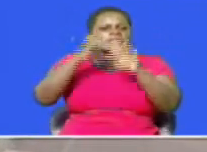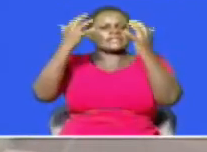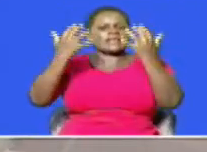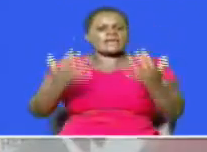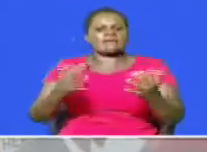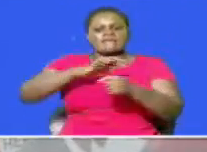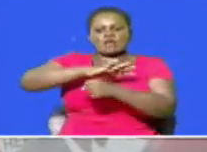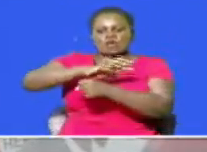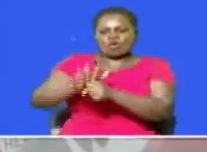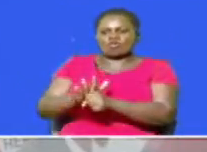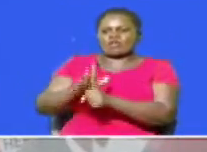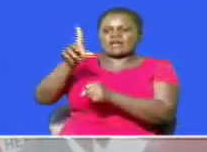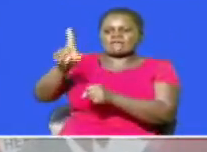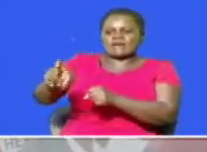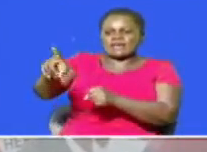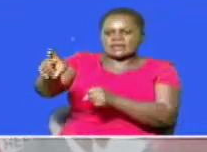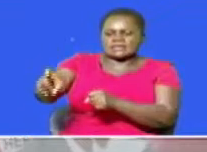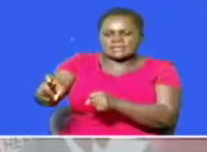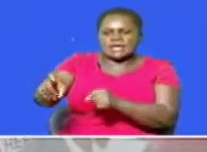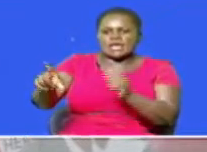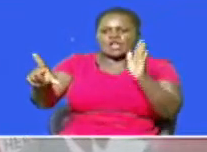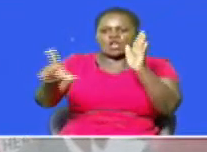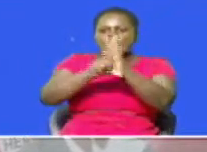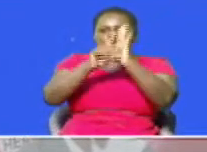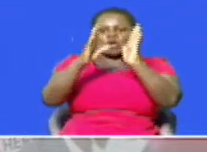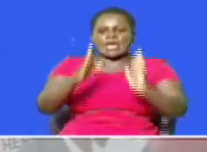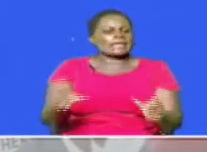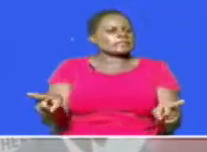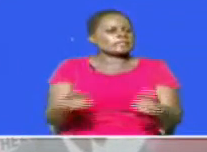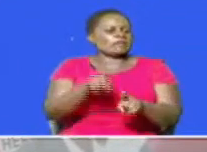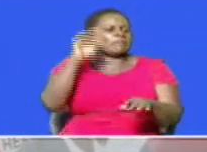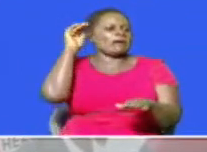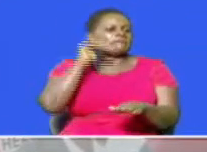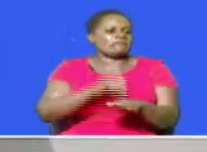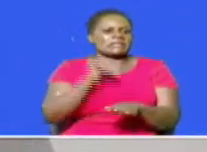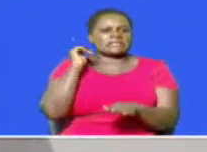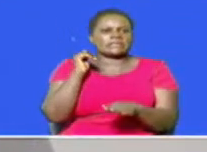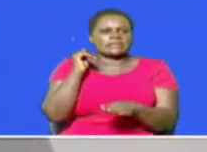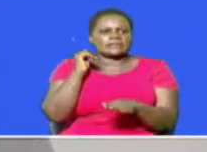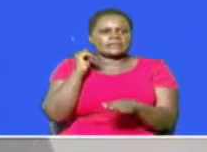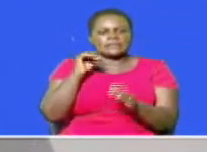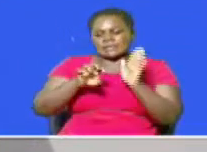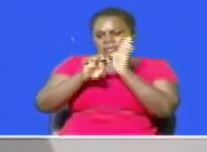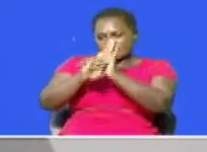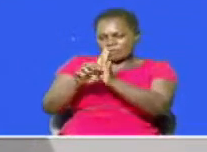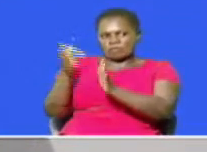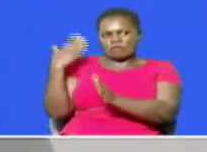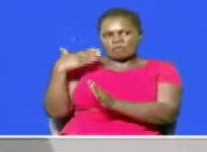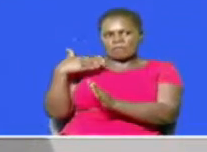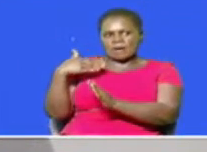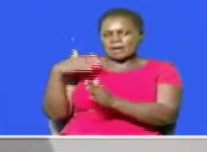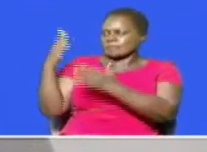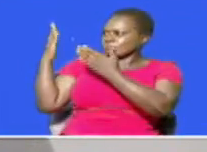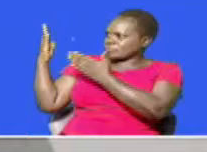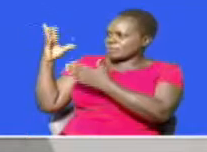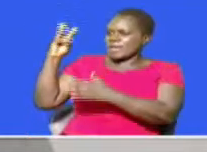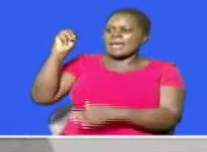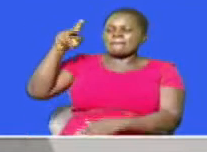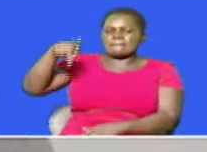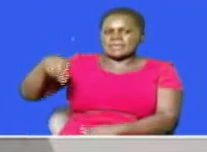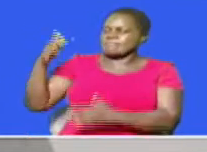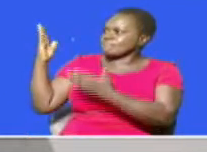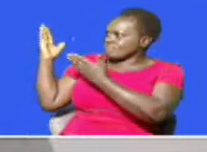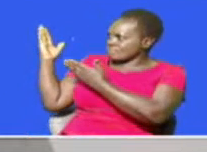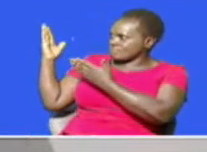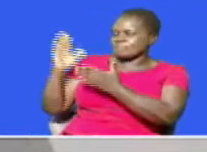by the covid 19 pandemic our legislators were not spared by the pandemic for instance former camber mp the late paul